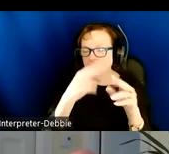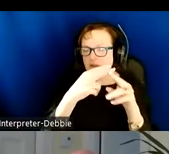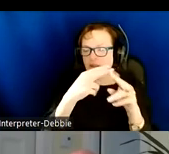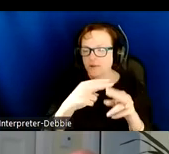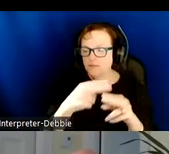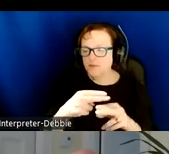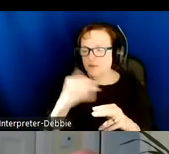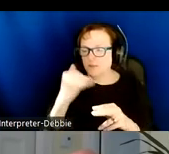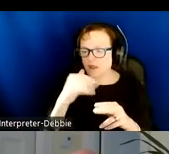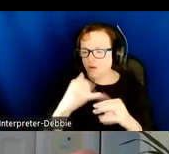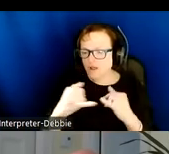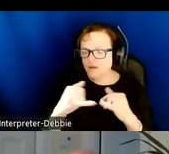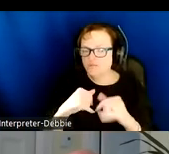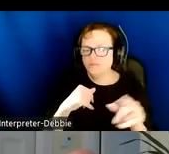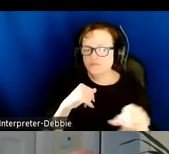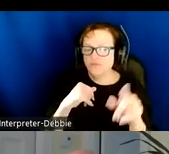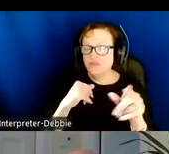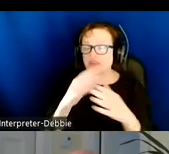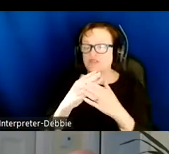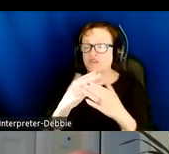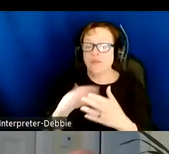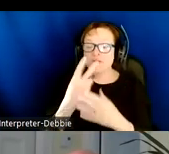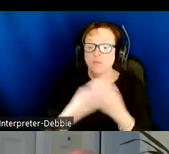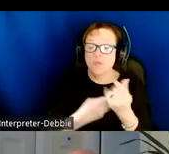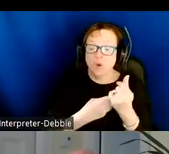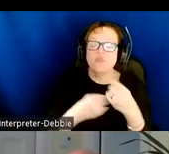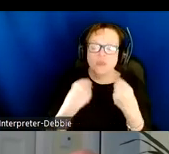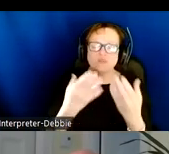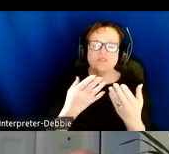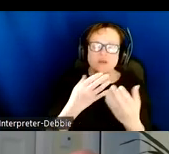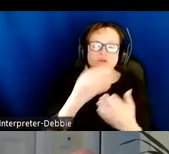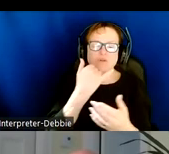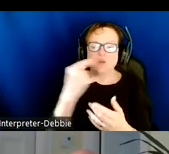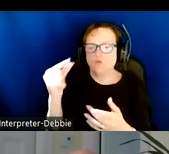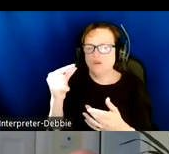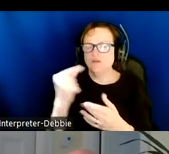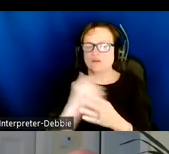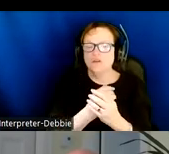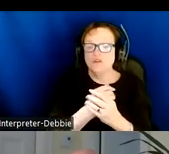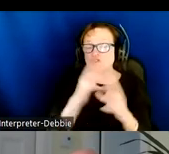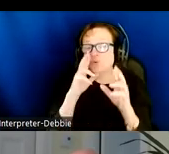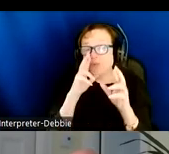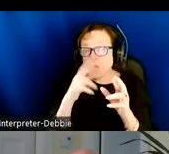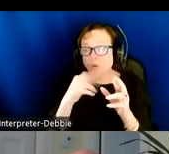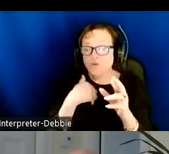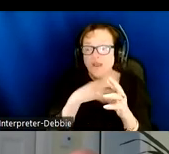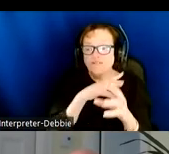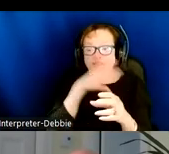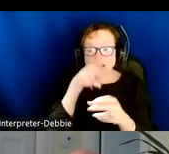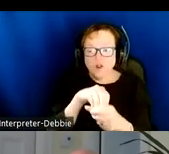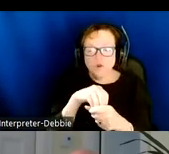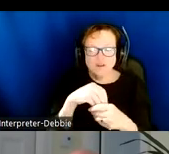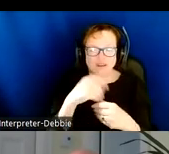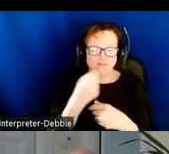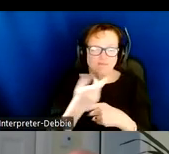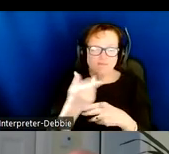So that's, as I said, an audio representation that we're hoping to have integrated in the coming months and be able to